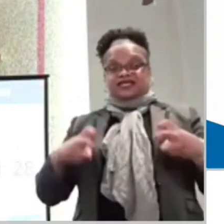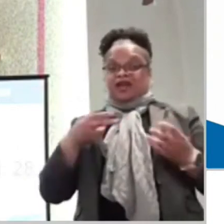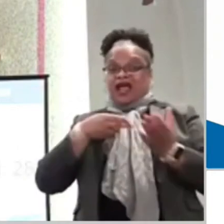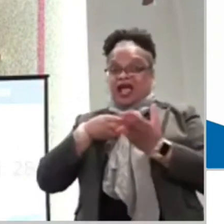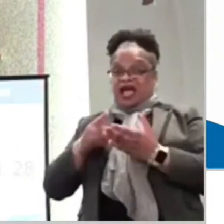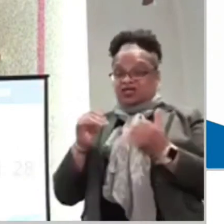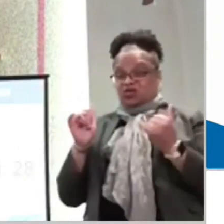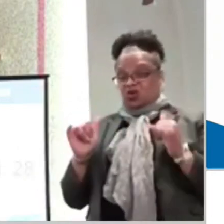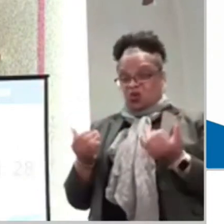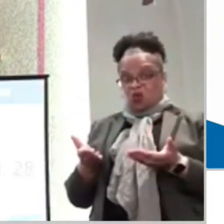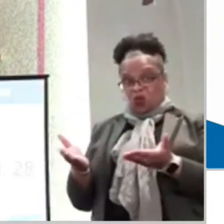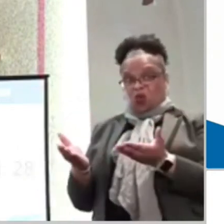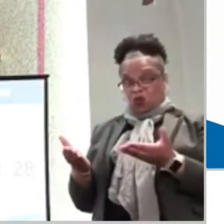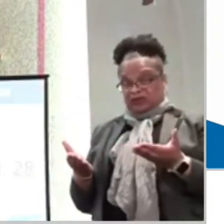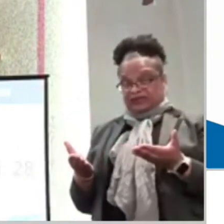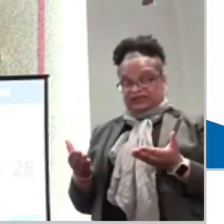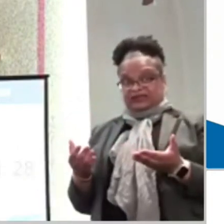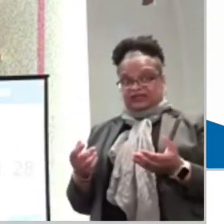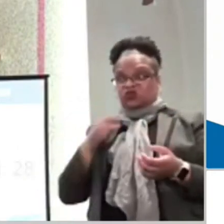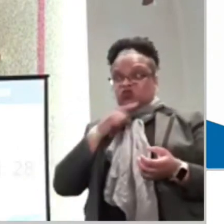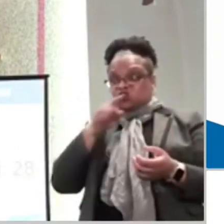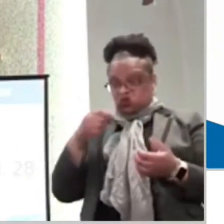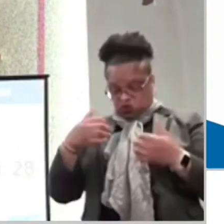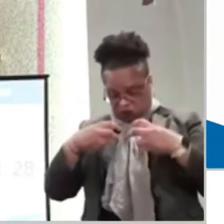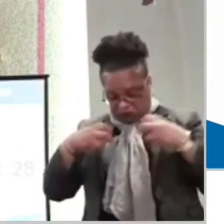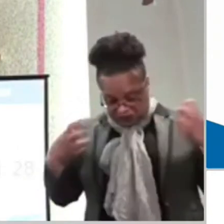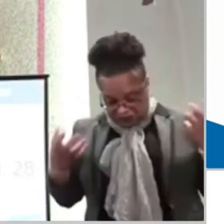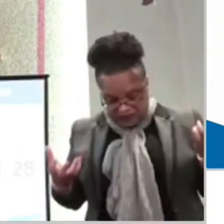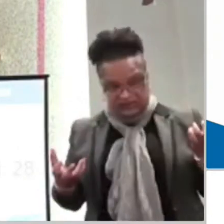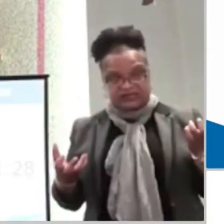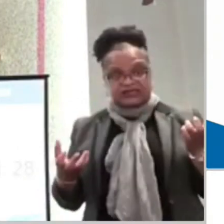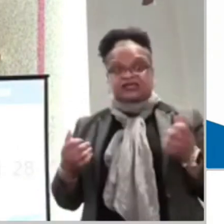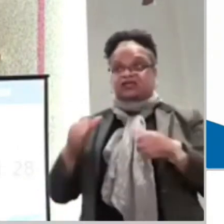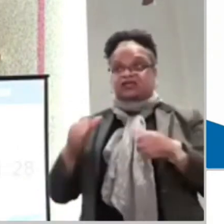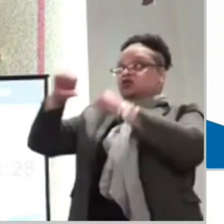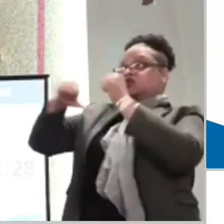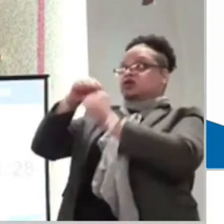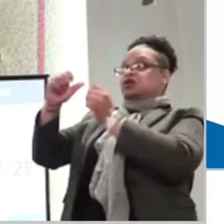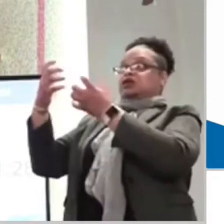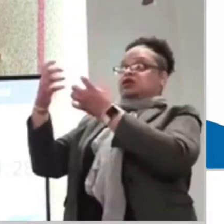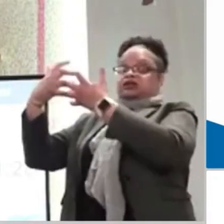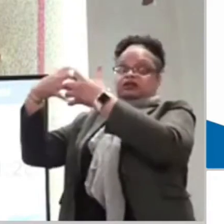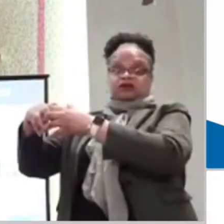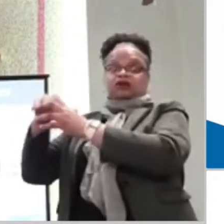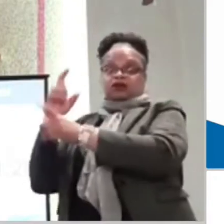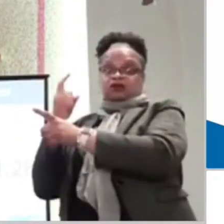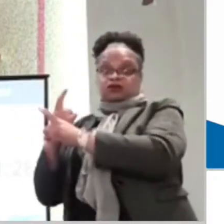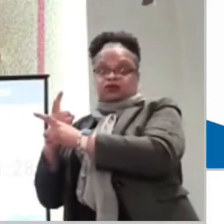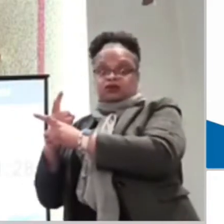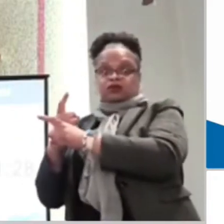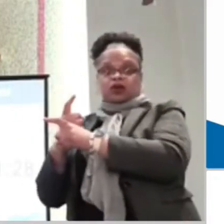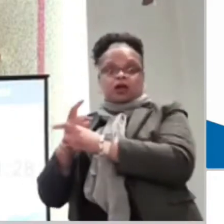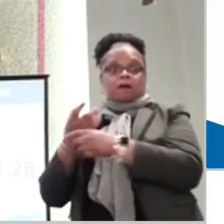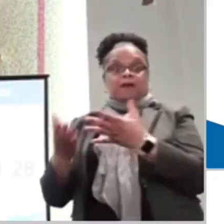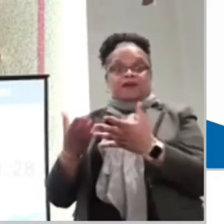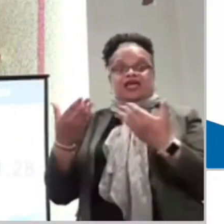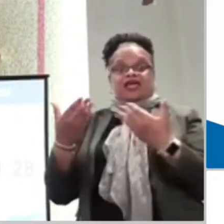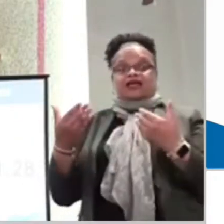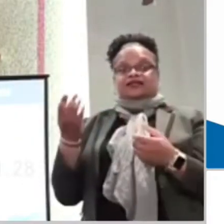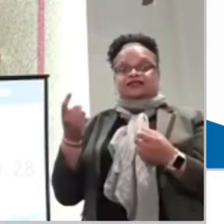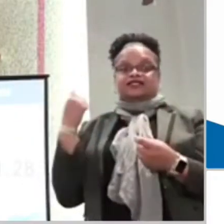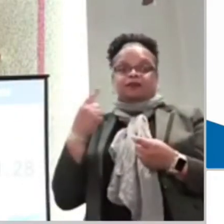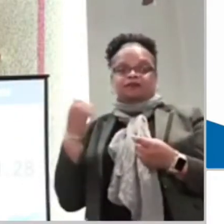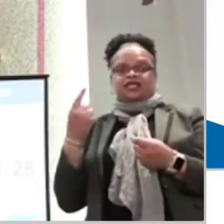that they are really, what it's really like to have that connection with the Lord. And is there anything inhibiting you with that connection?